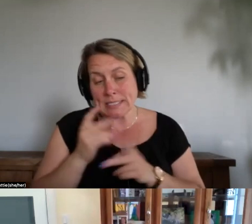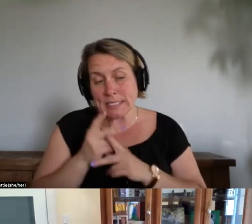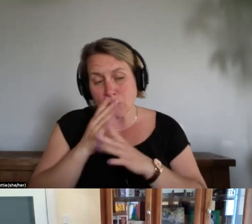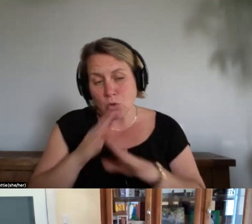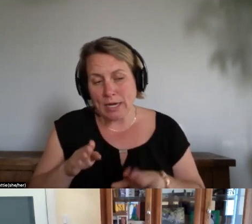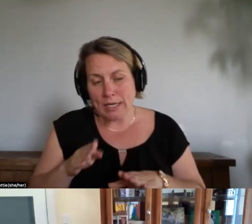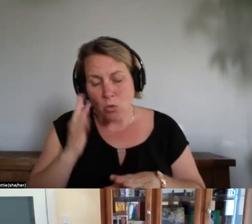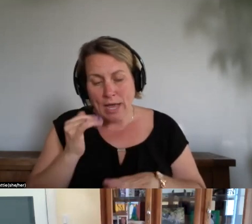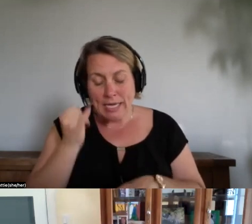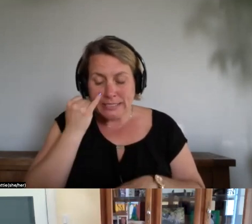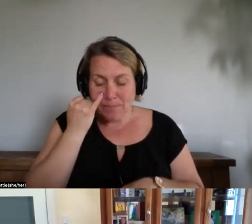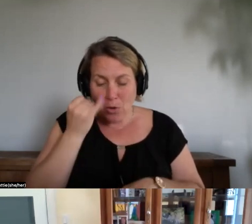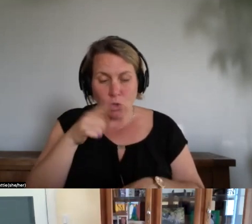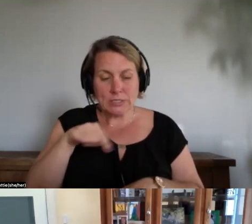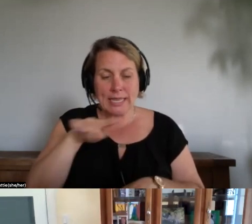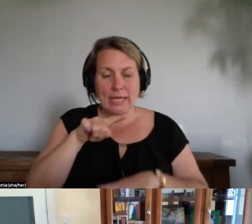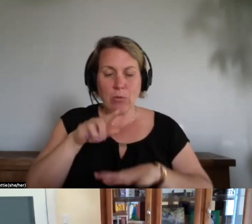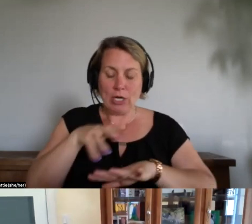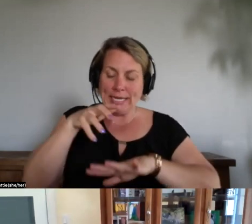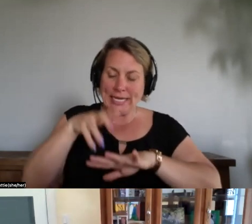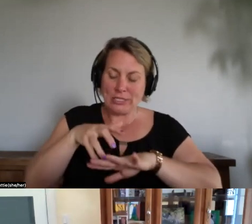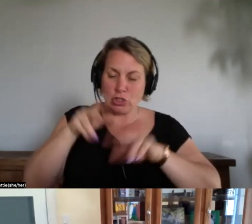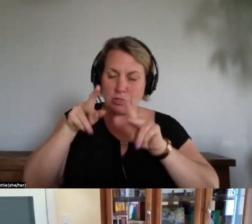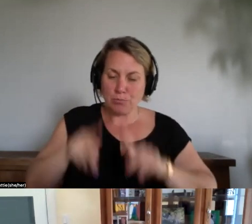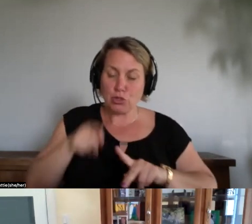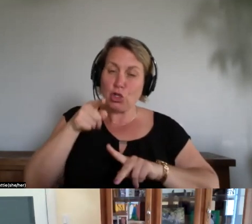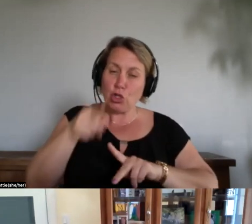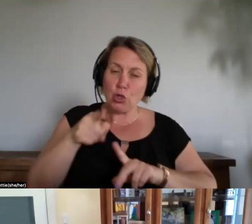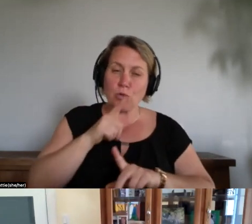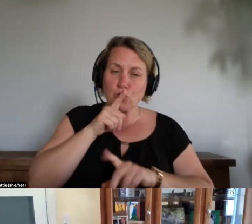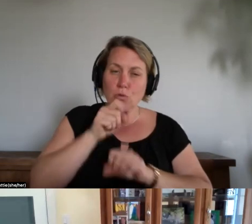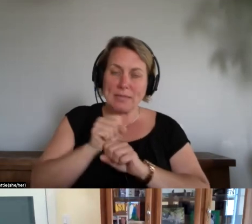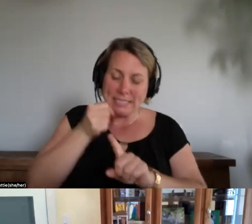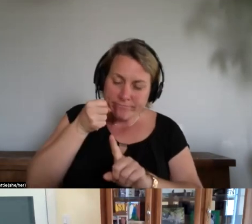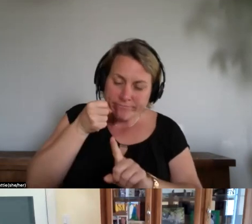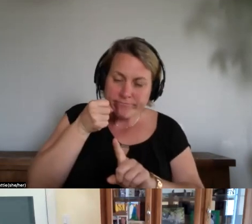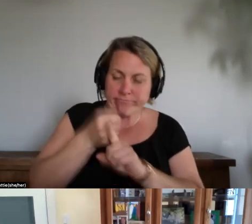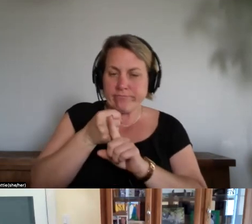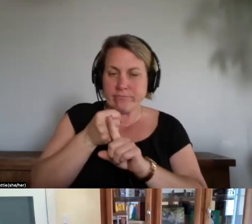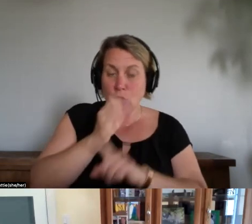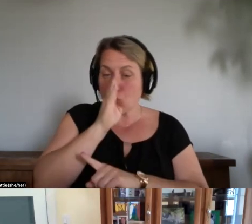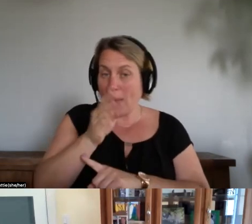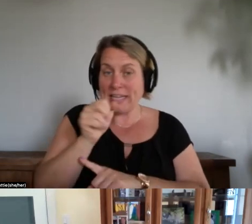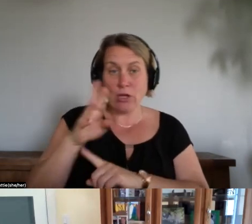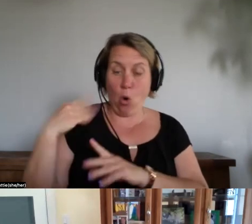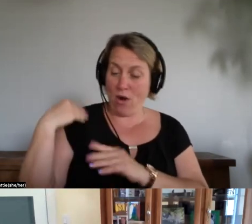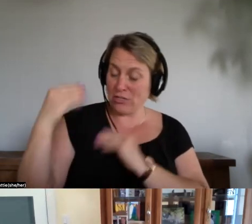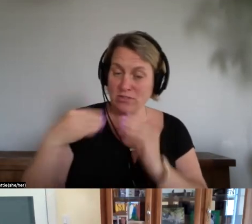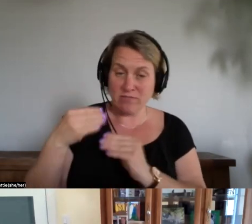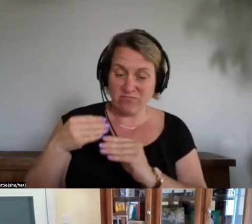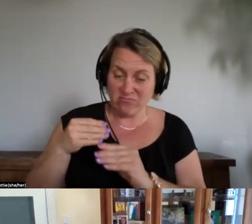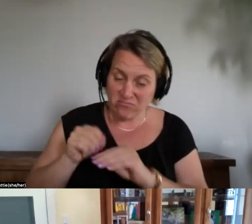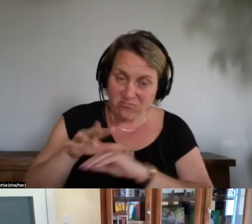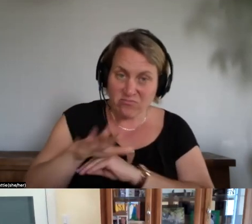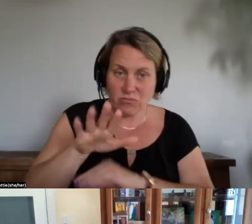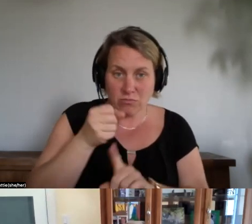impacted directly and or intergenerationally by the various traumas and you are at the early